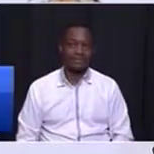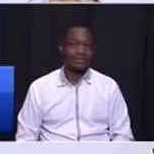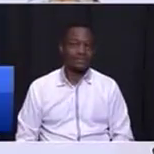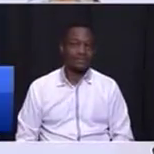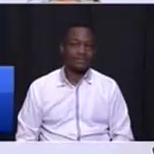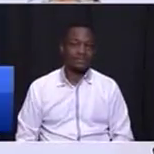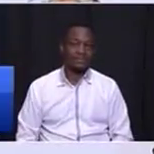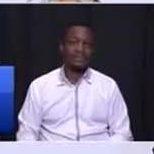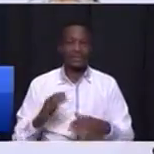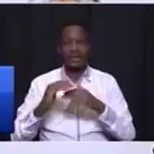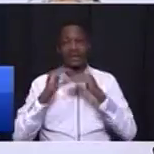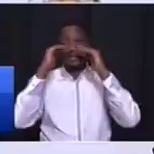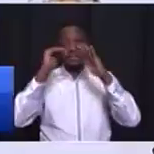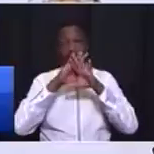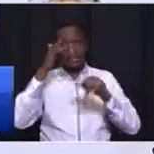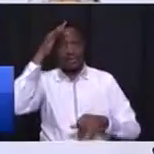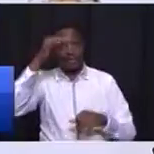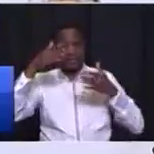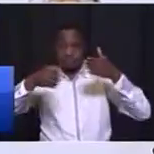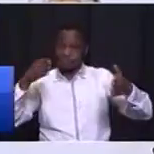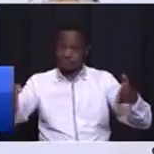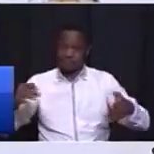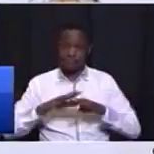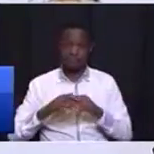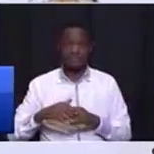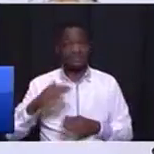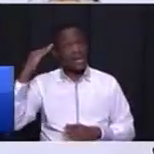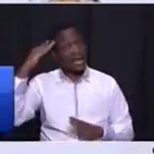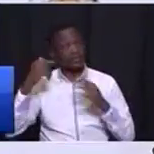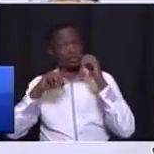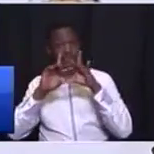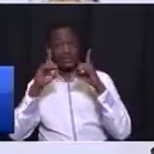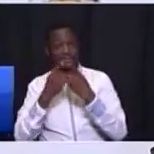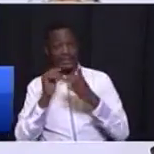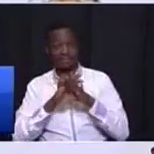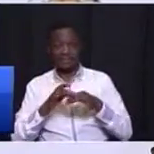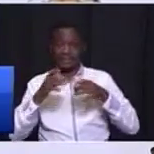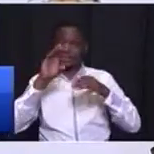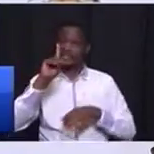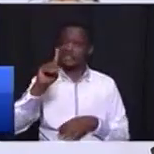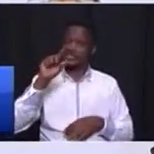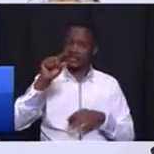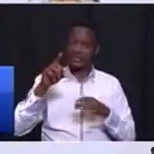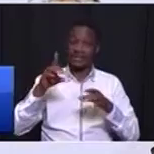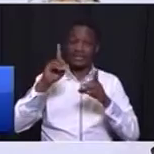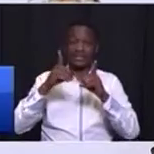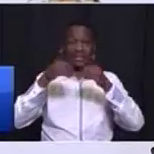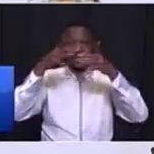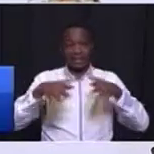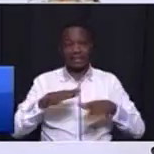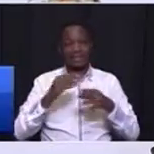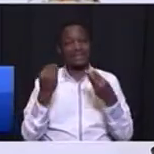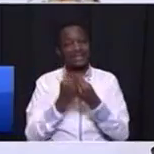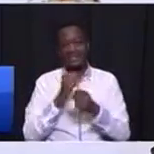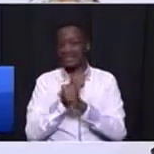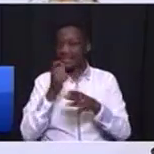Senior officials who are here the heads of departments and the director general things don't